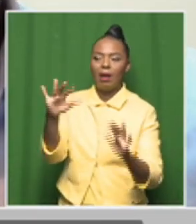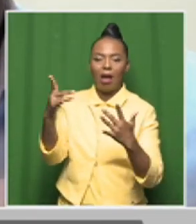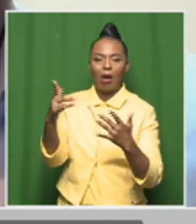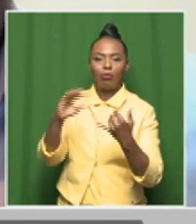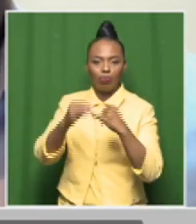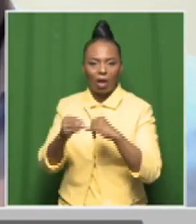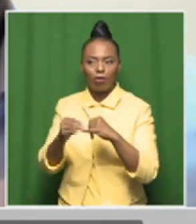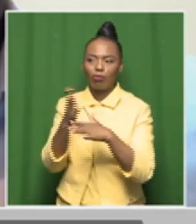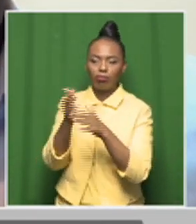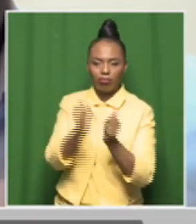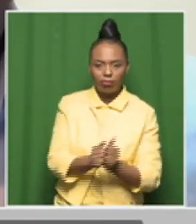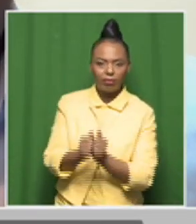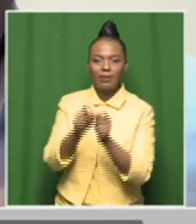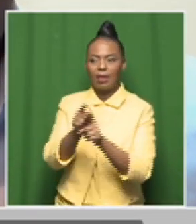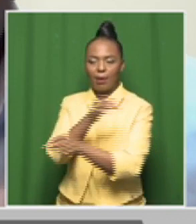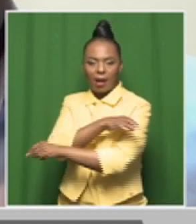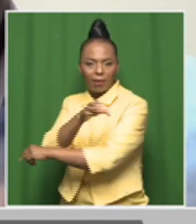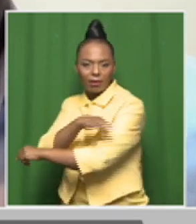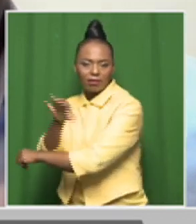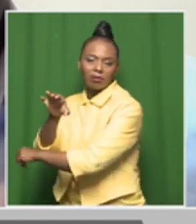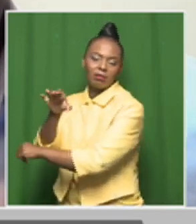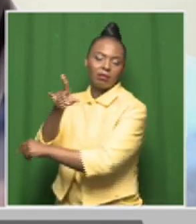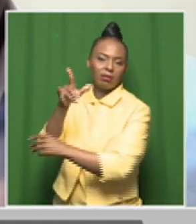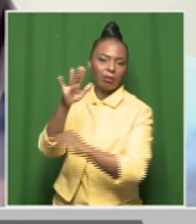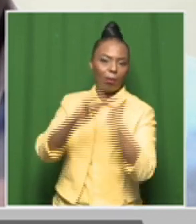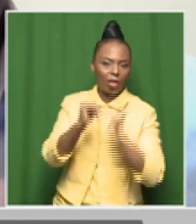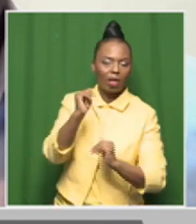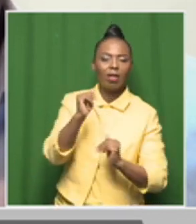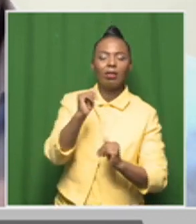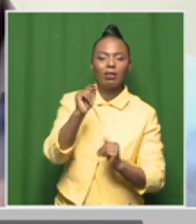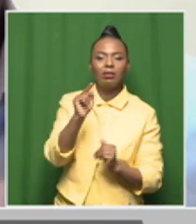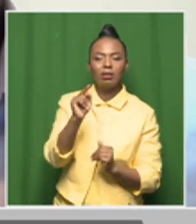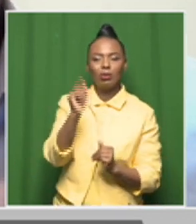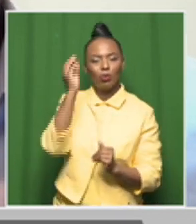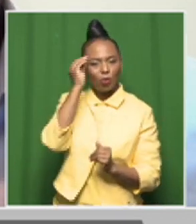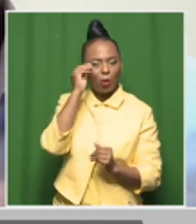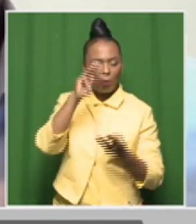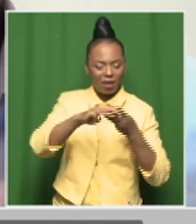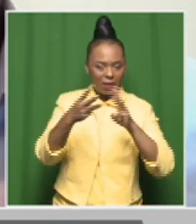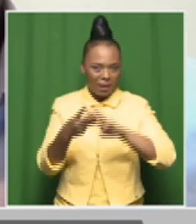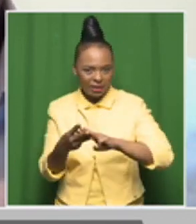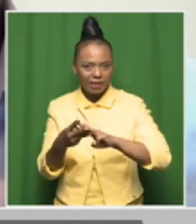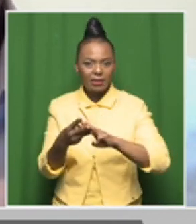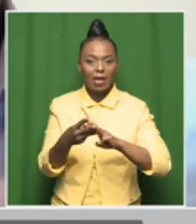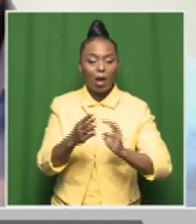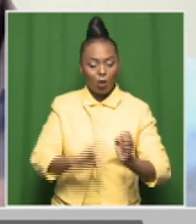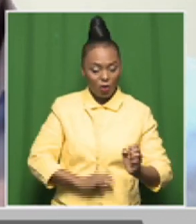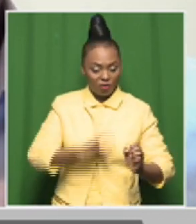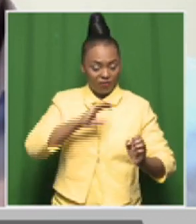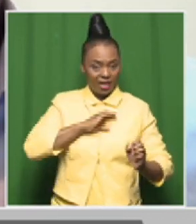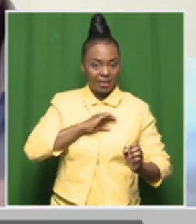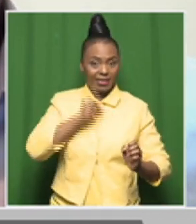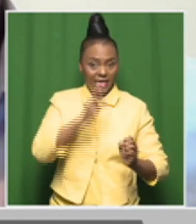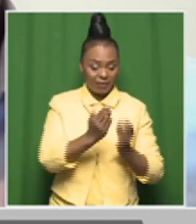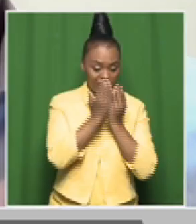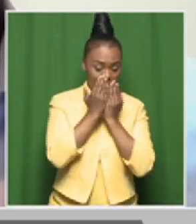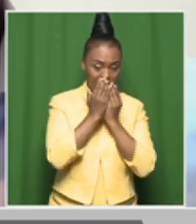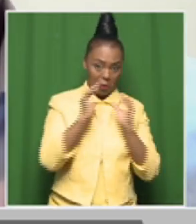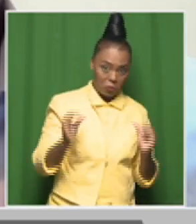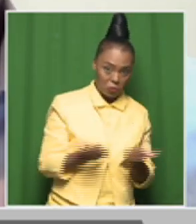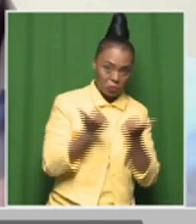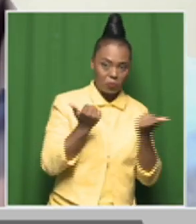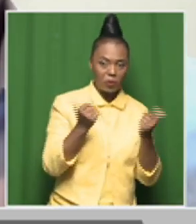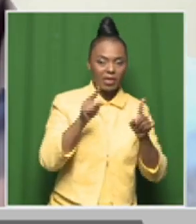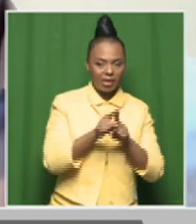capacity building at large, I mean, we know that early success in mathematics can build confidence and a positive attitude towards the subject as